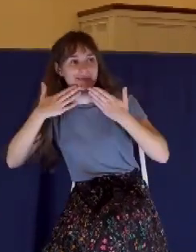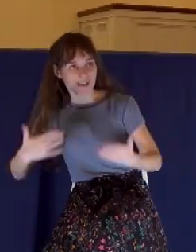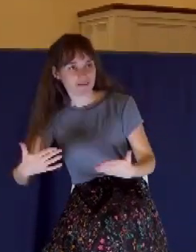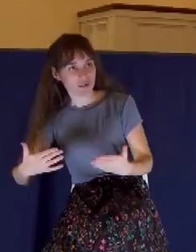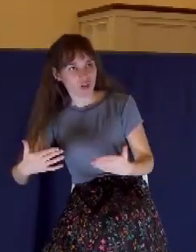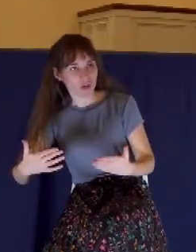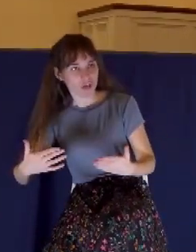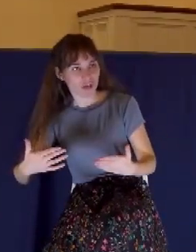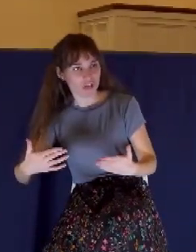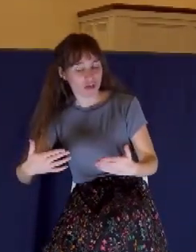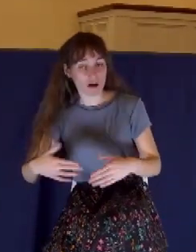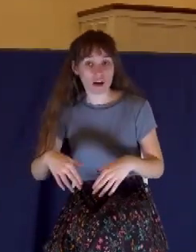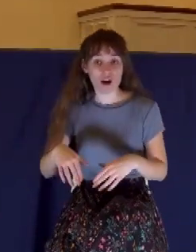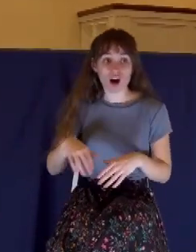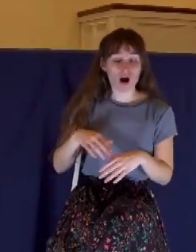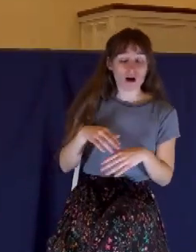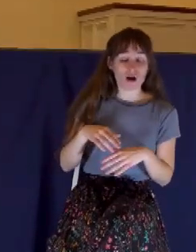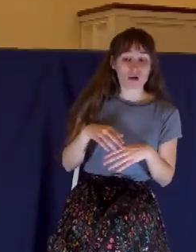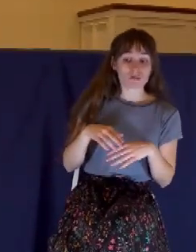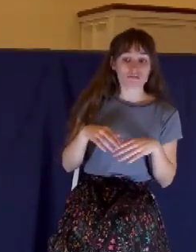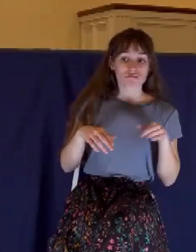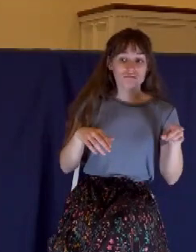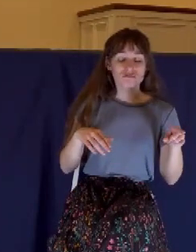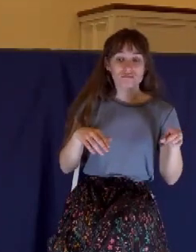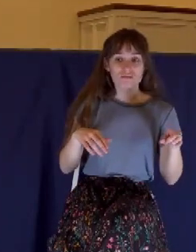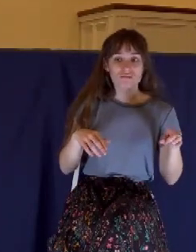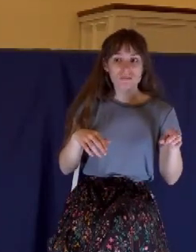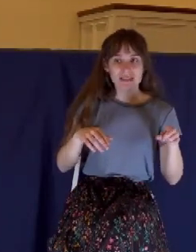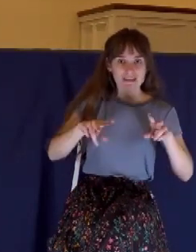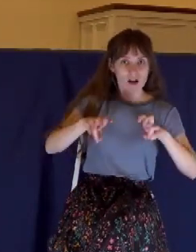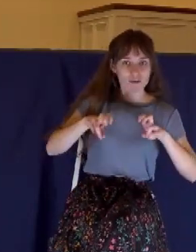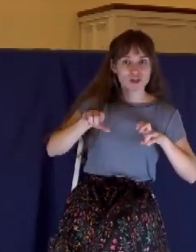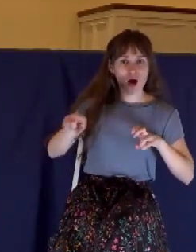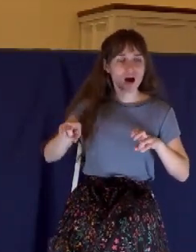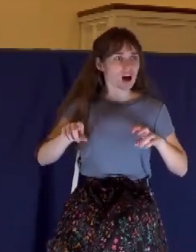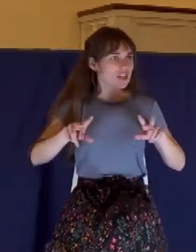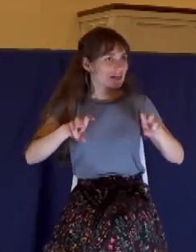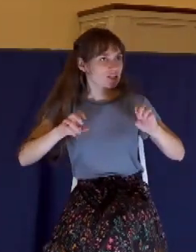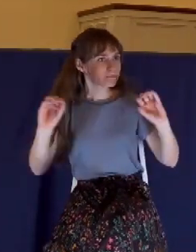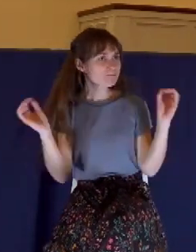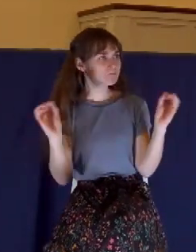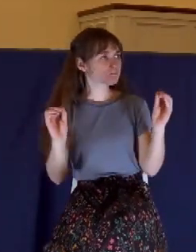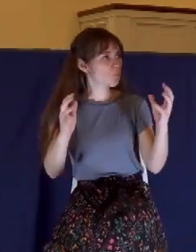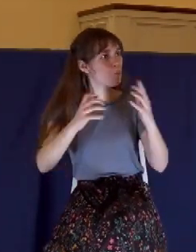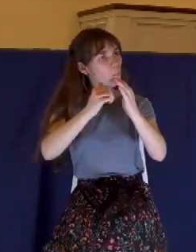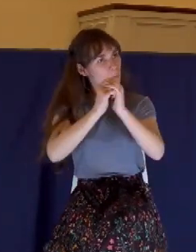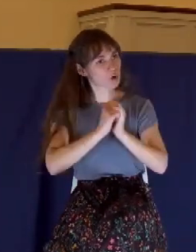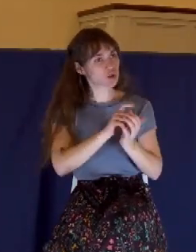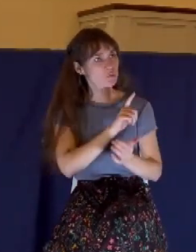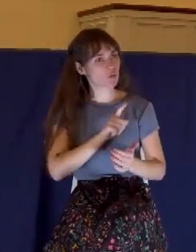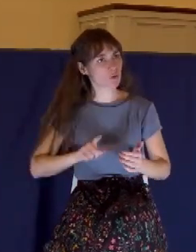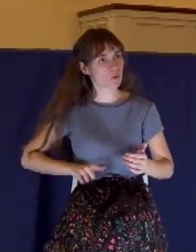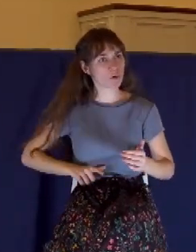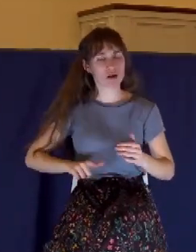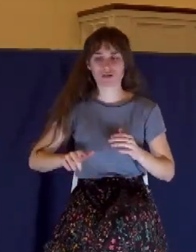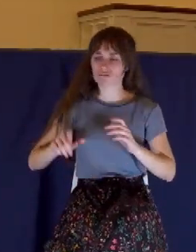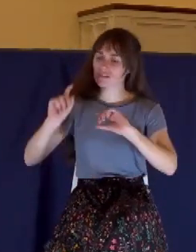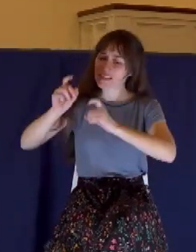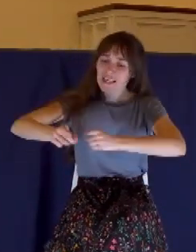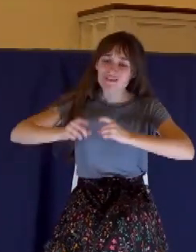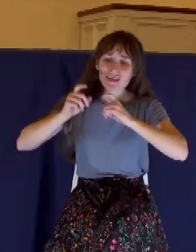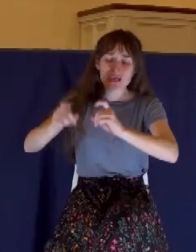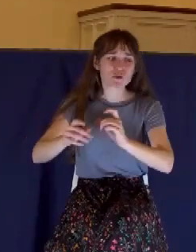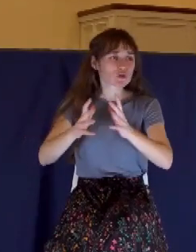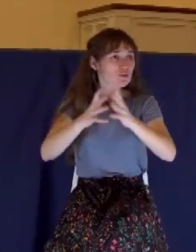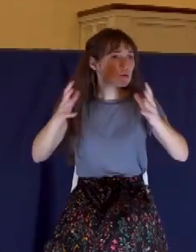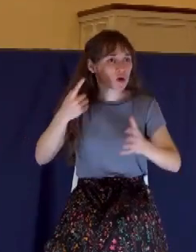She's very selfless. All she wanted to do was worship the Lord and as an expression of her worship, she wanted to give lavishly to Jesus and